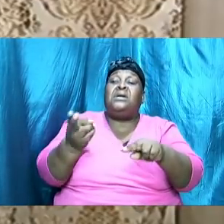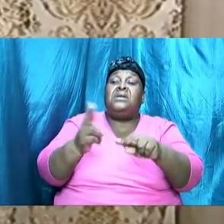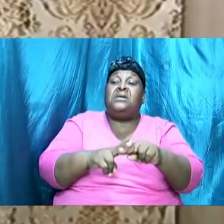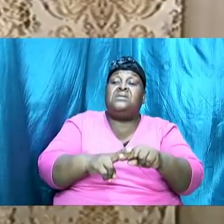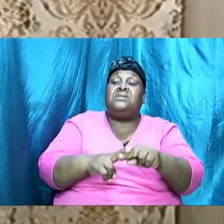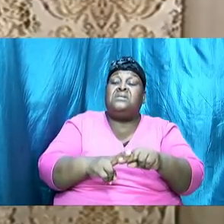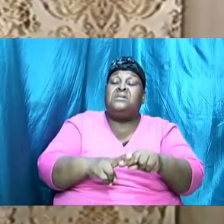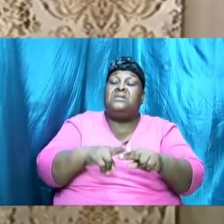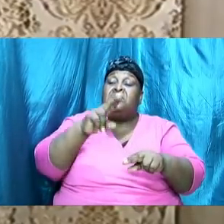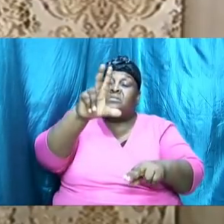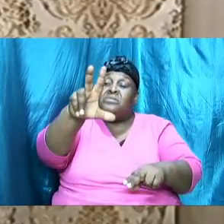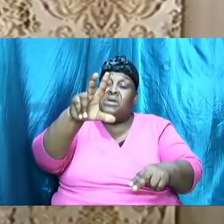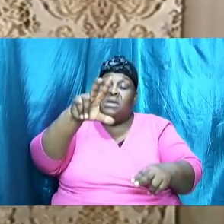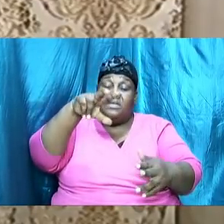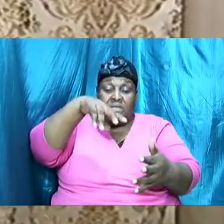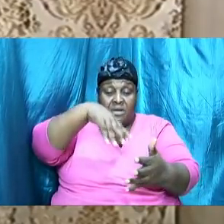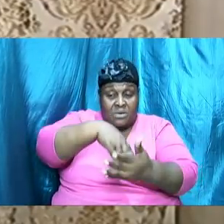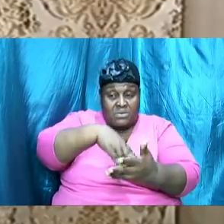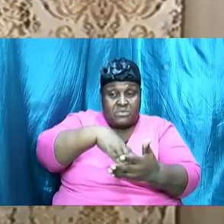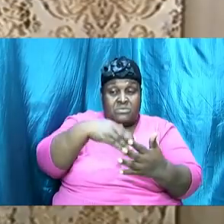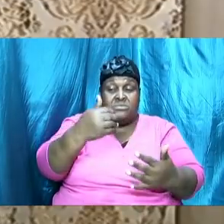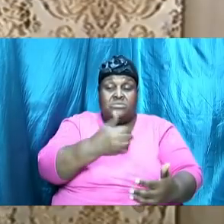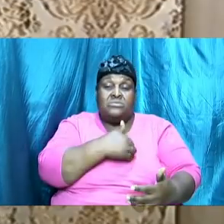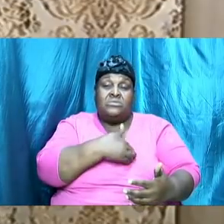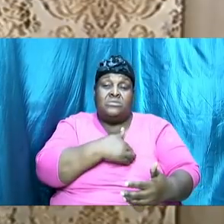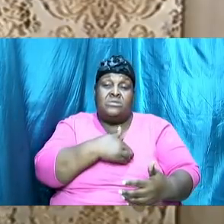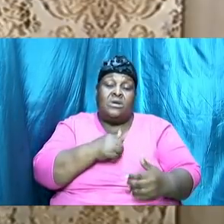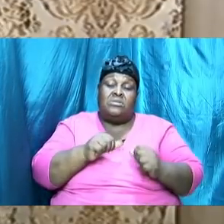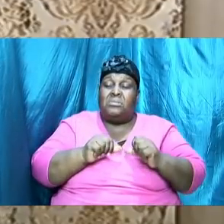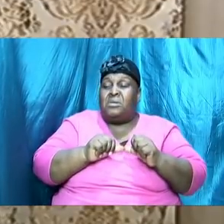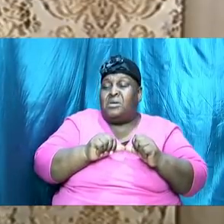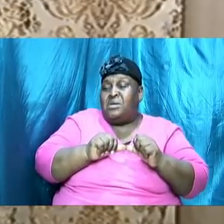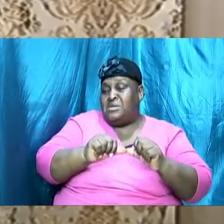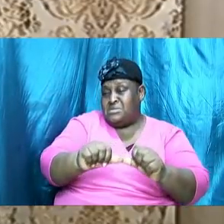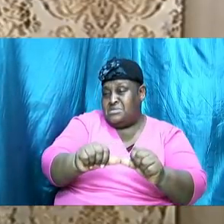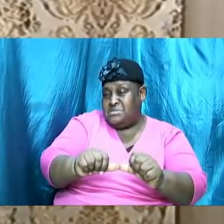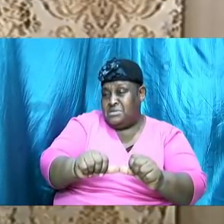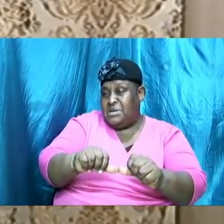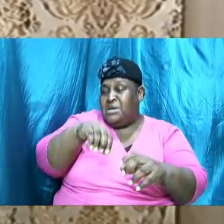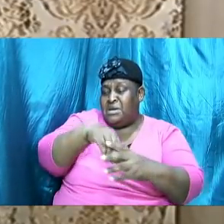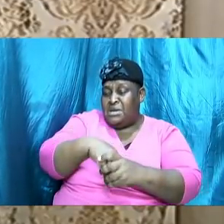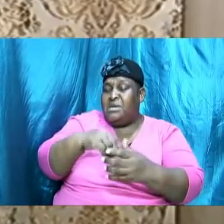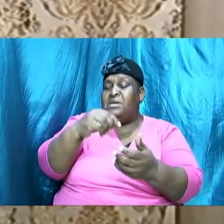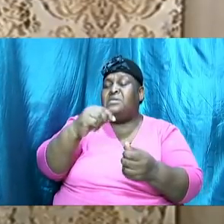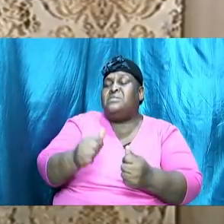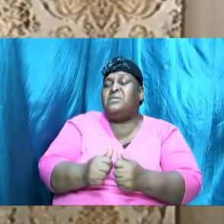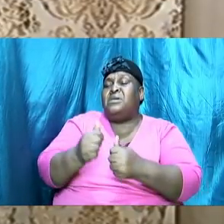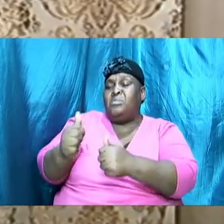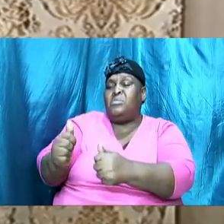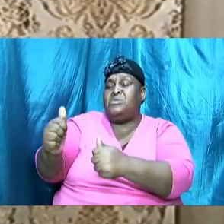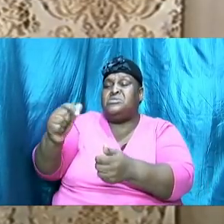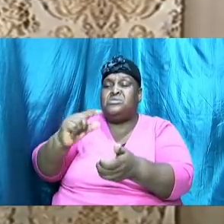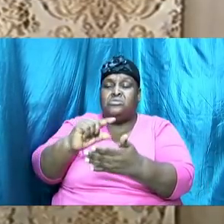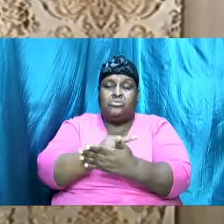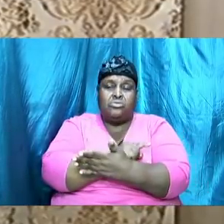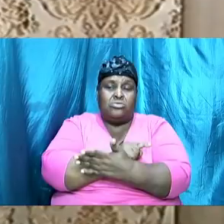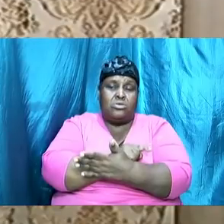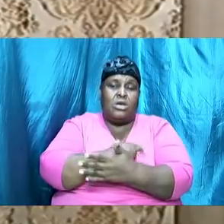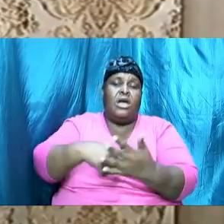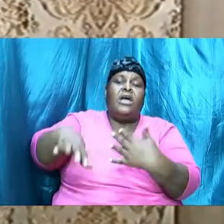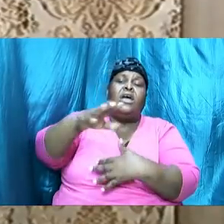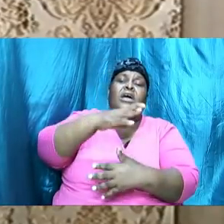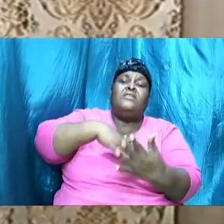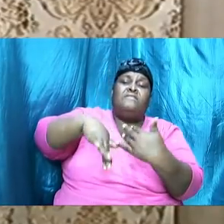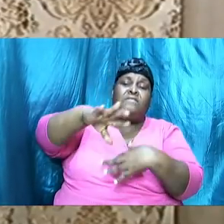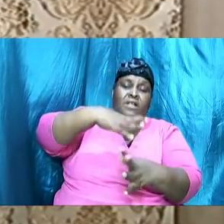,000 souls and they continued steadfastly in the apostles doctrine and fellowship